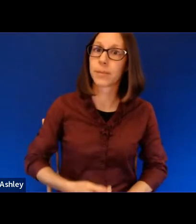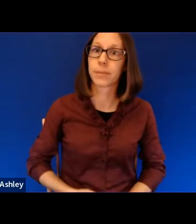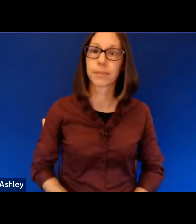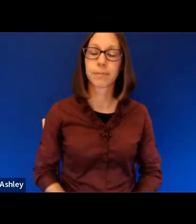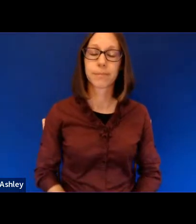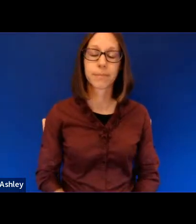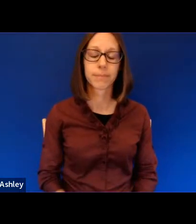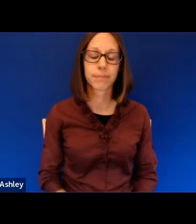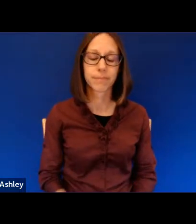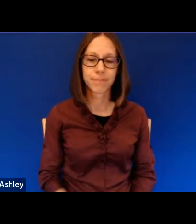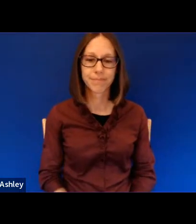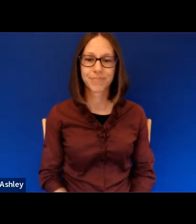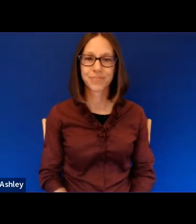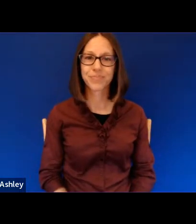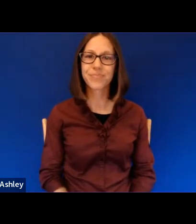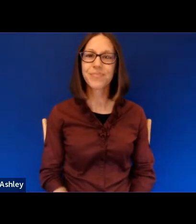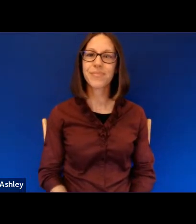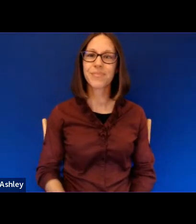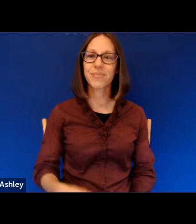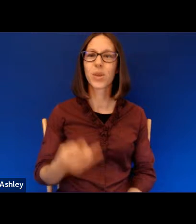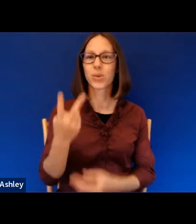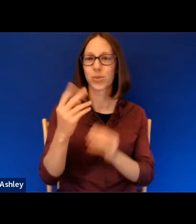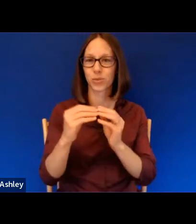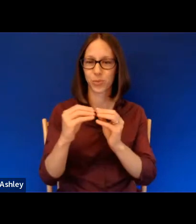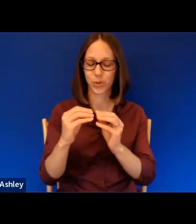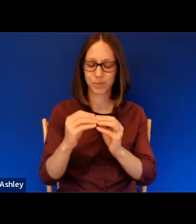And I'll end with just two more.